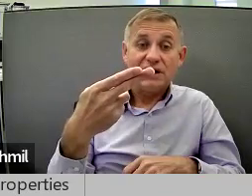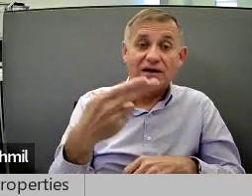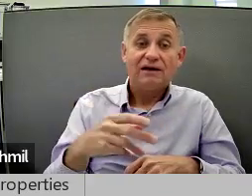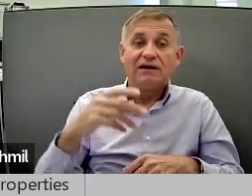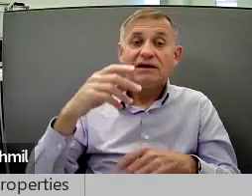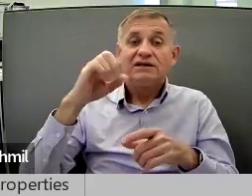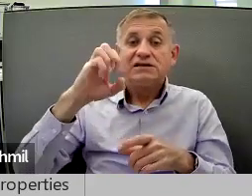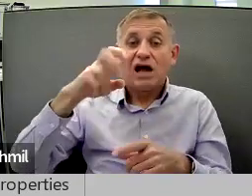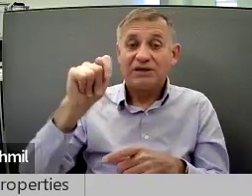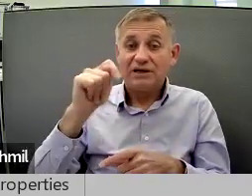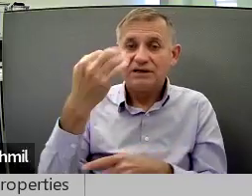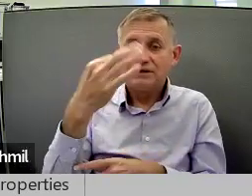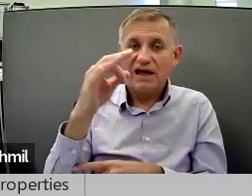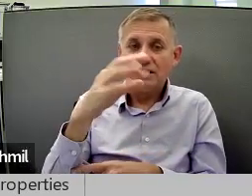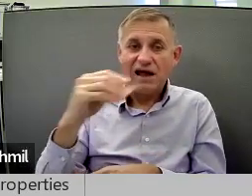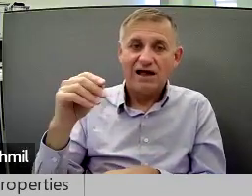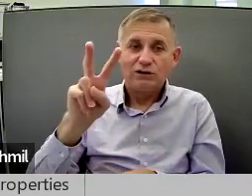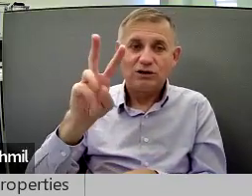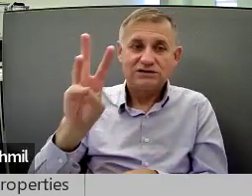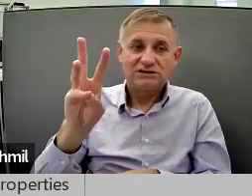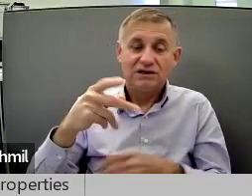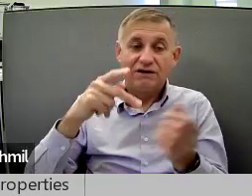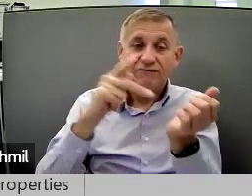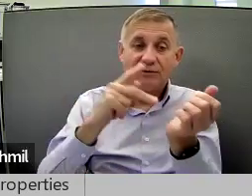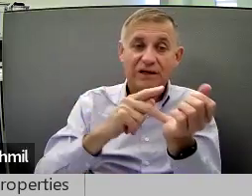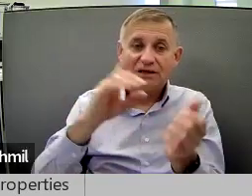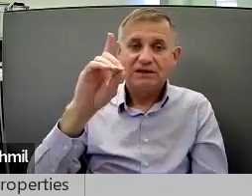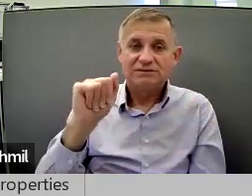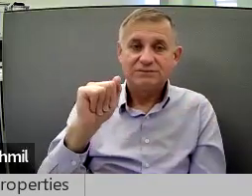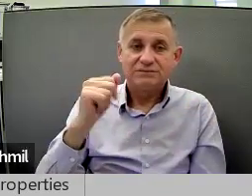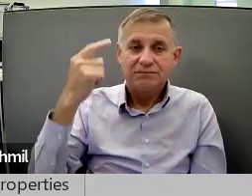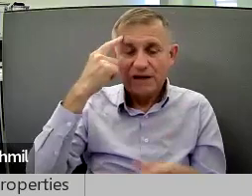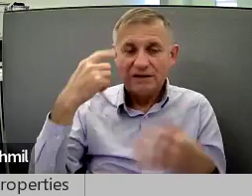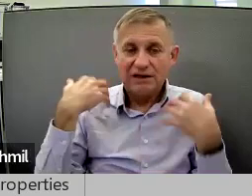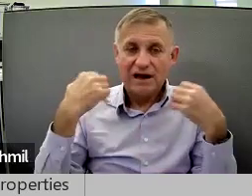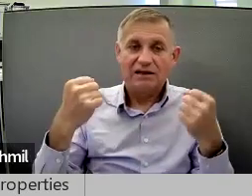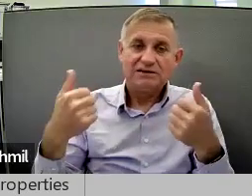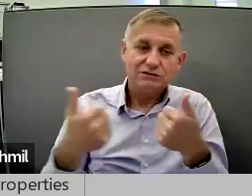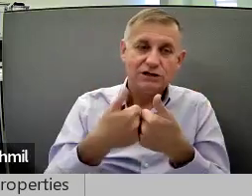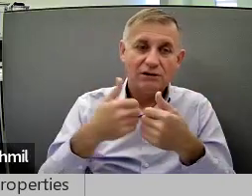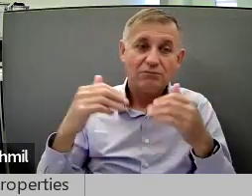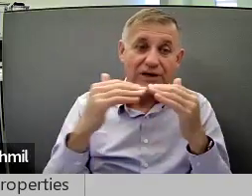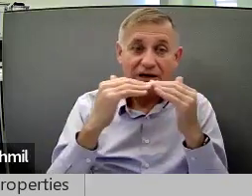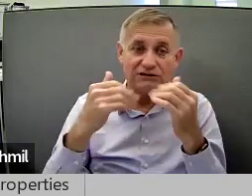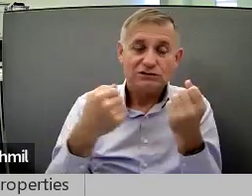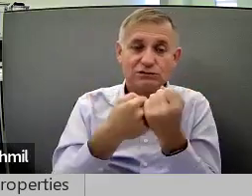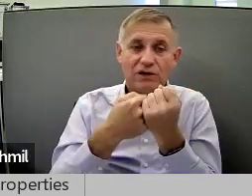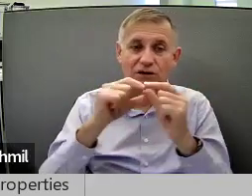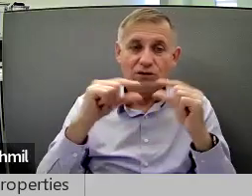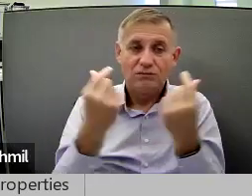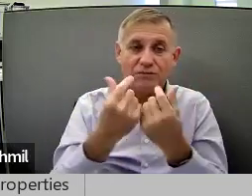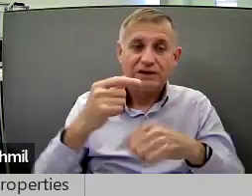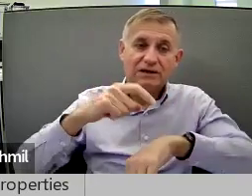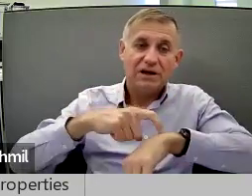Thursday, September 19th and 26th, Psychiatric Disability Mental Health Challenges